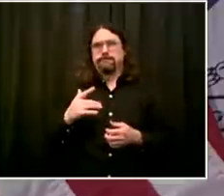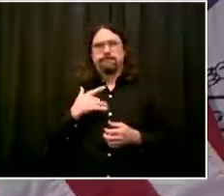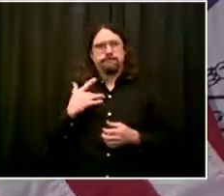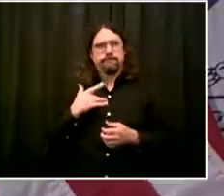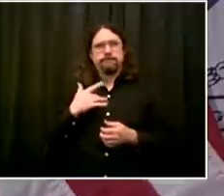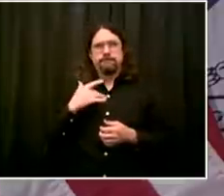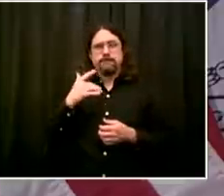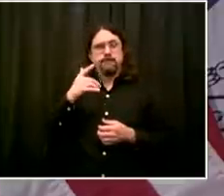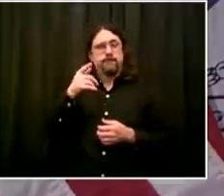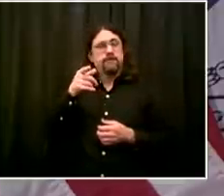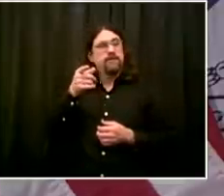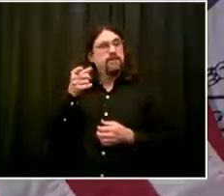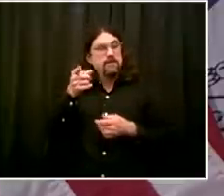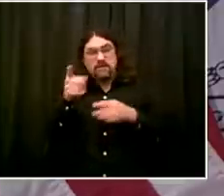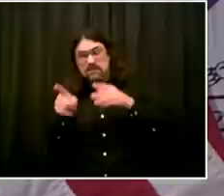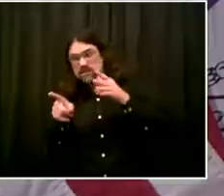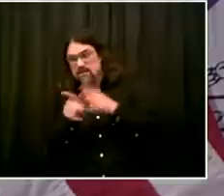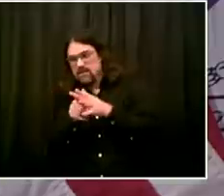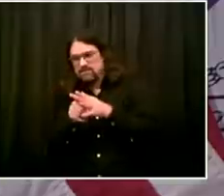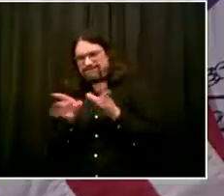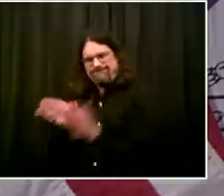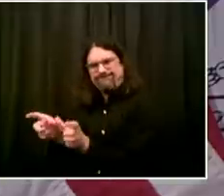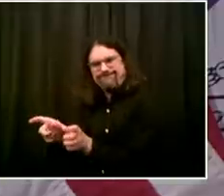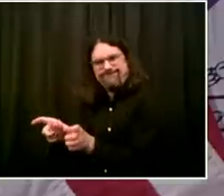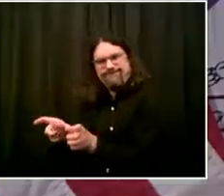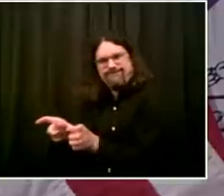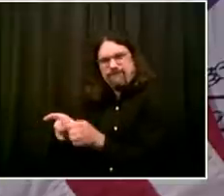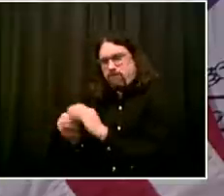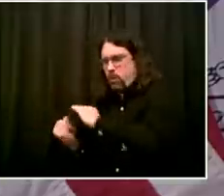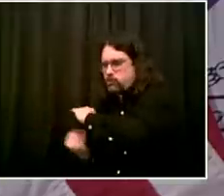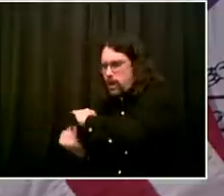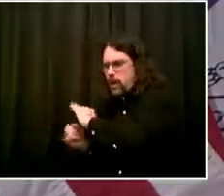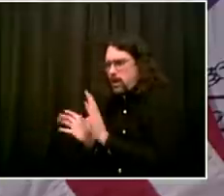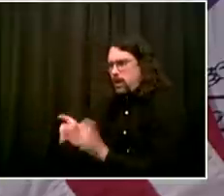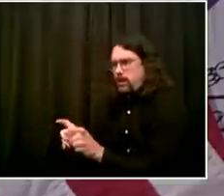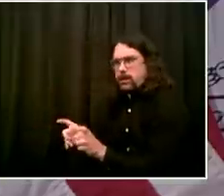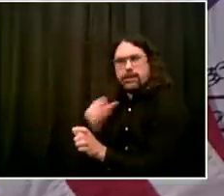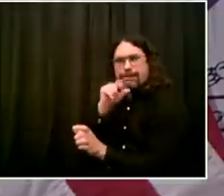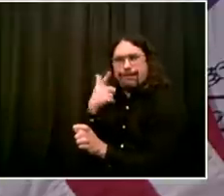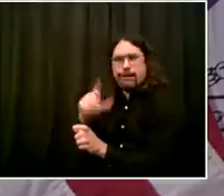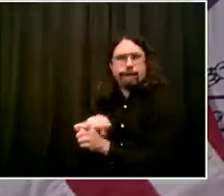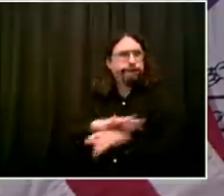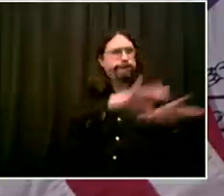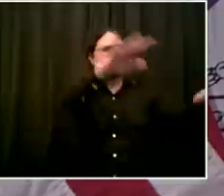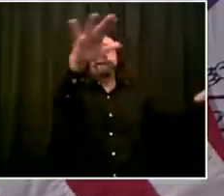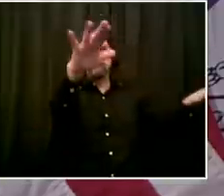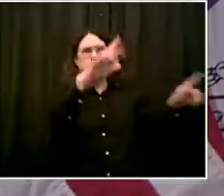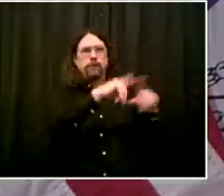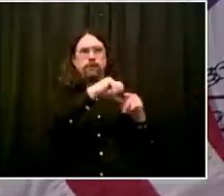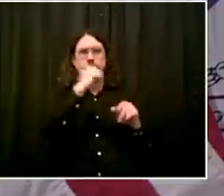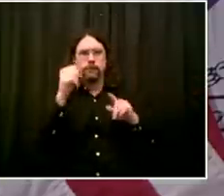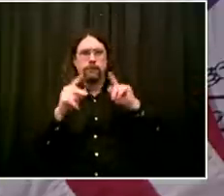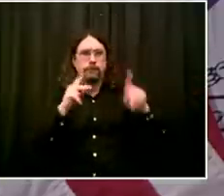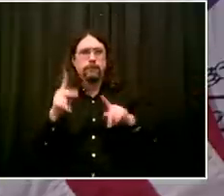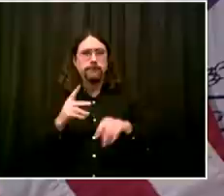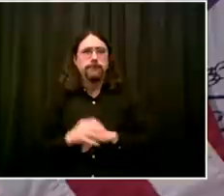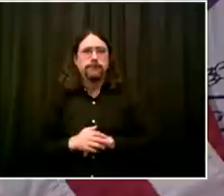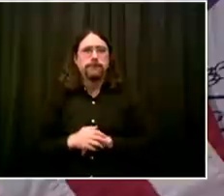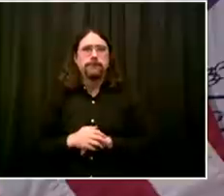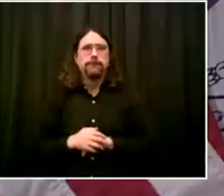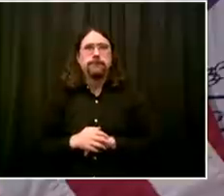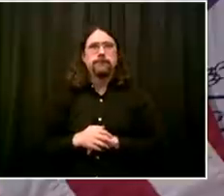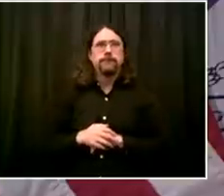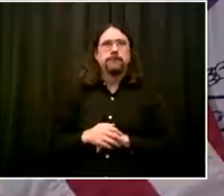Shant from the Daily News. Good morning, everyone. I wanted to ask both you, Mr. Mayor, and Commissioner Banks about